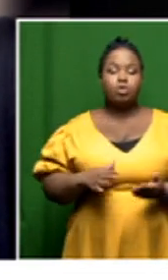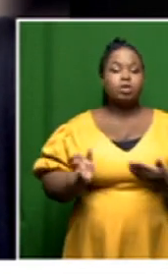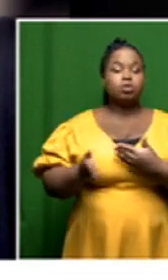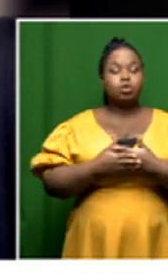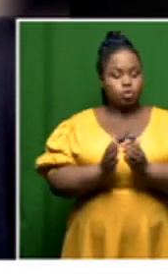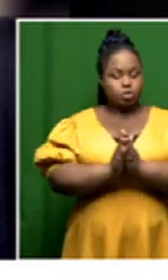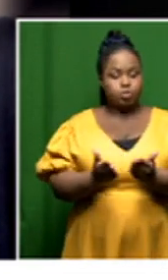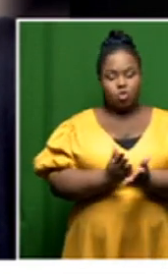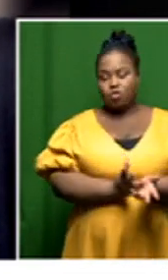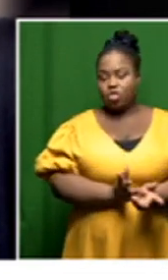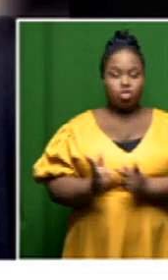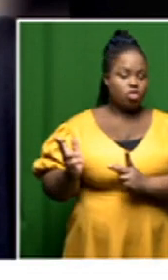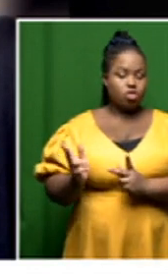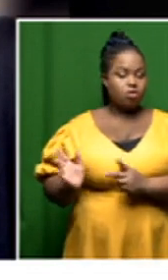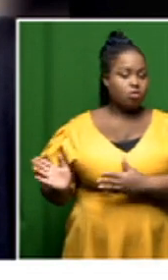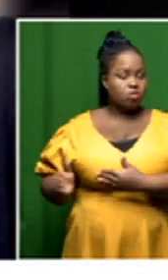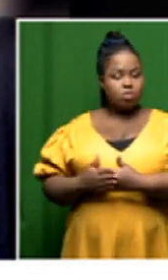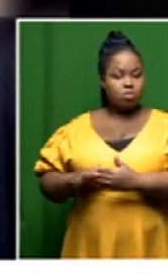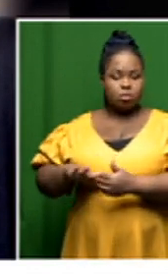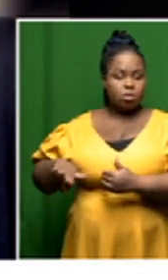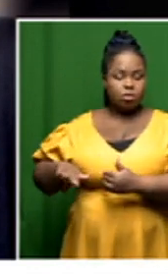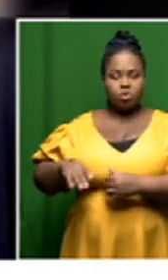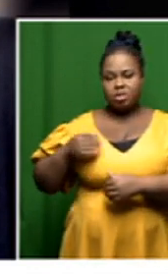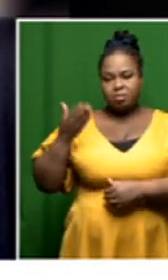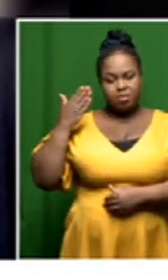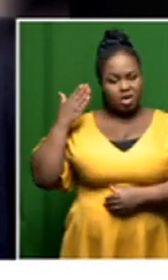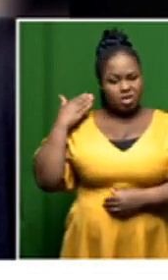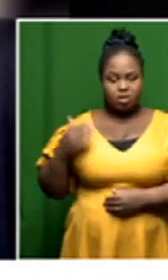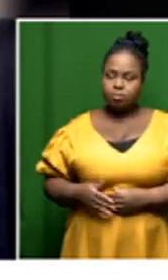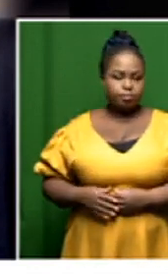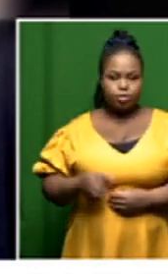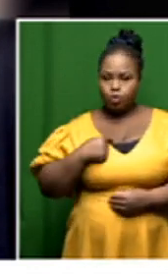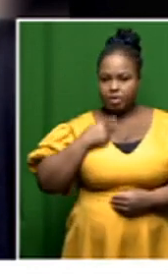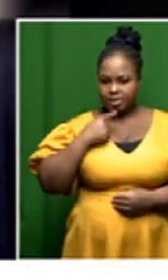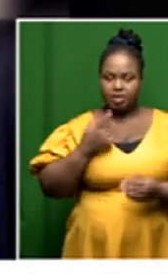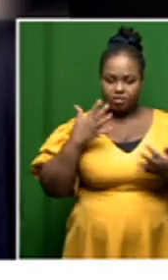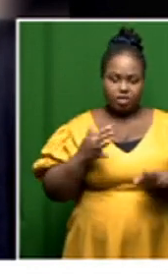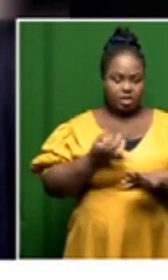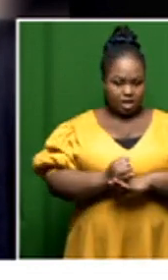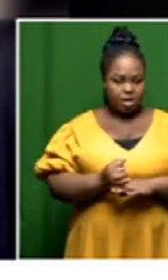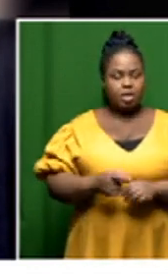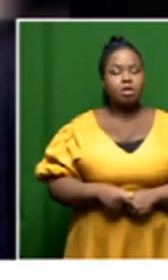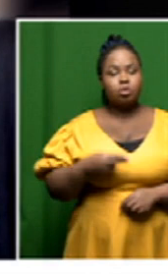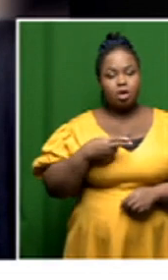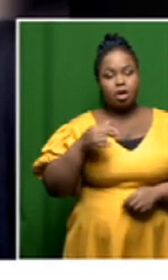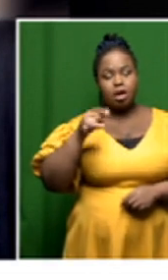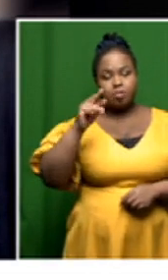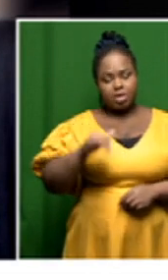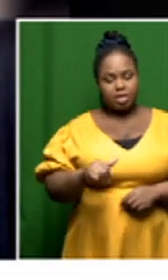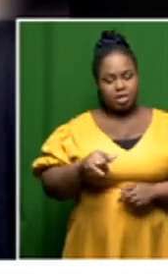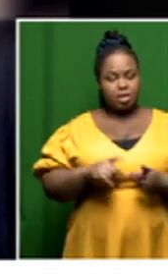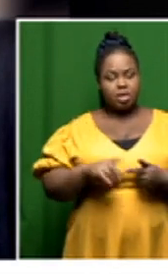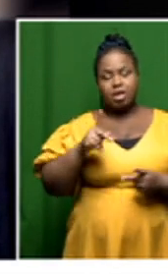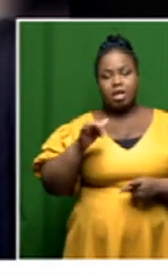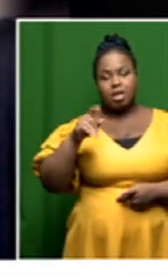say on the past now clearly we have said it earlier that the harun family the biko family and all the other families the